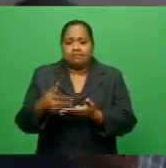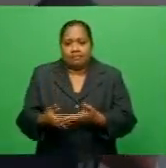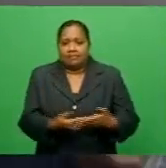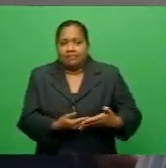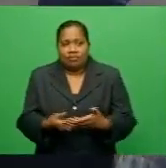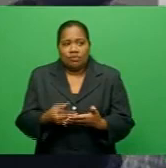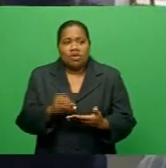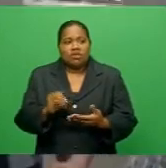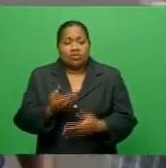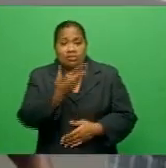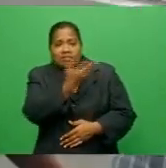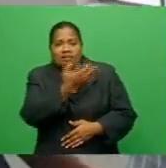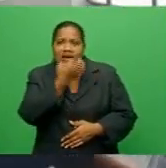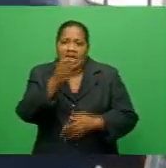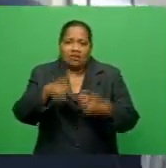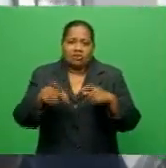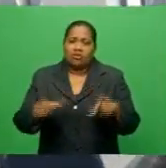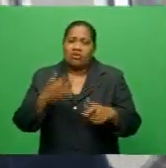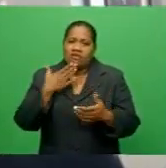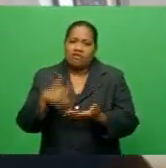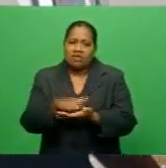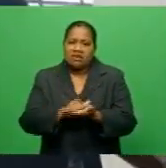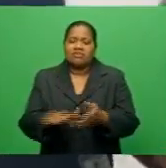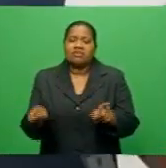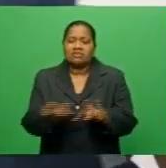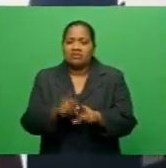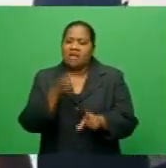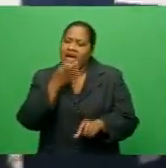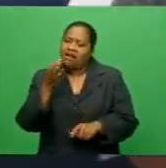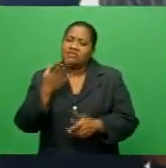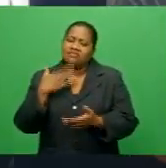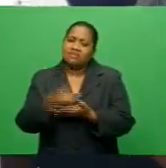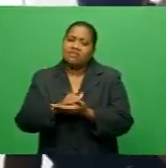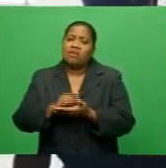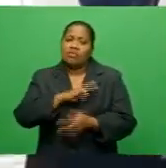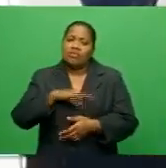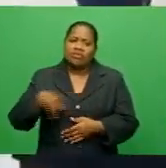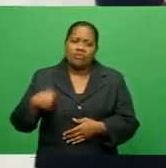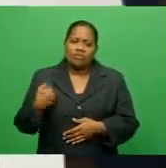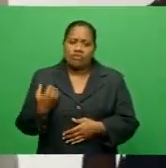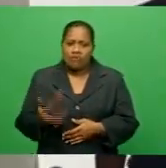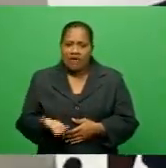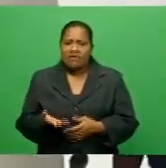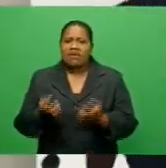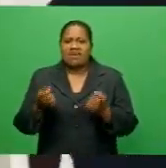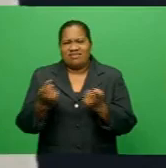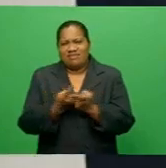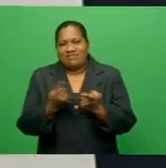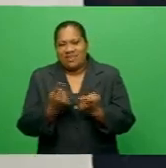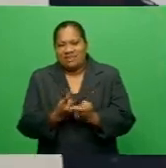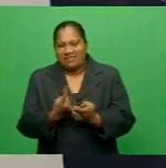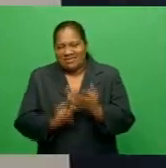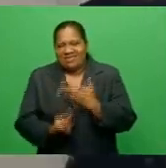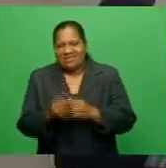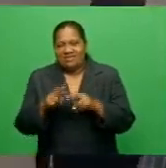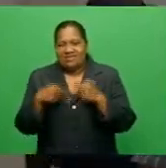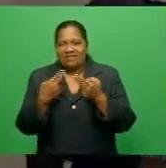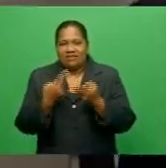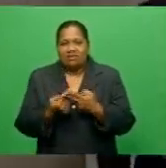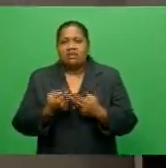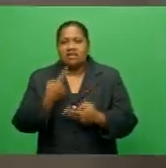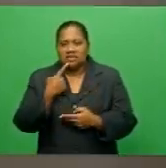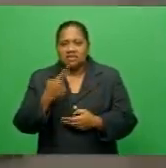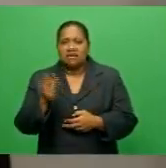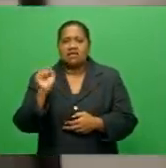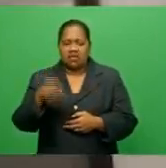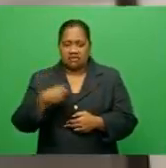forgiveness. He also sought forgiveness from his wife for the pain and loss he has caused to the family and admitted he was abusive